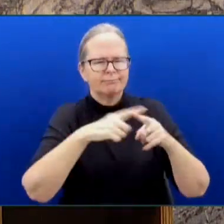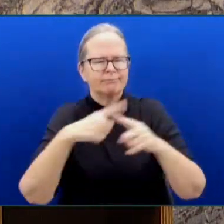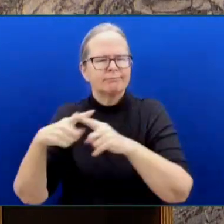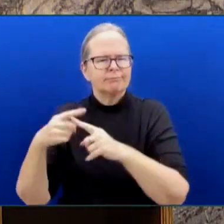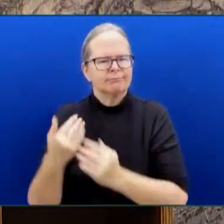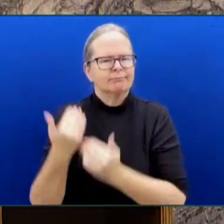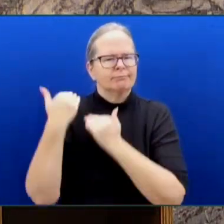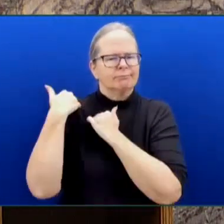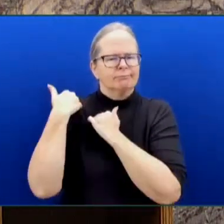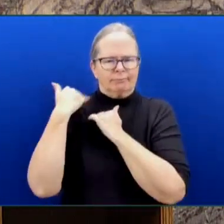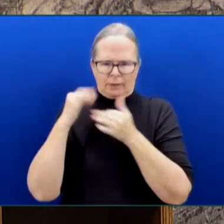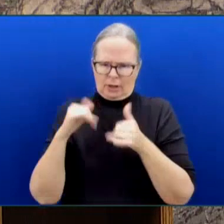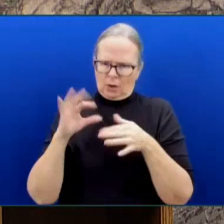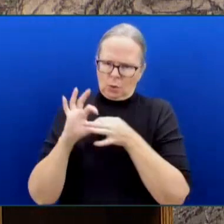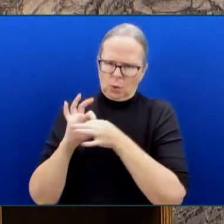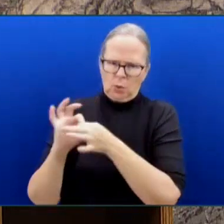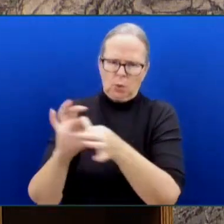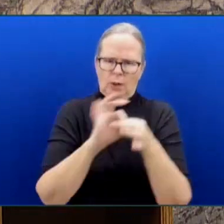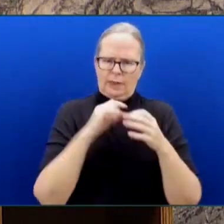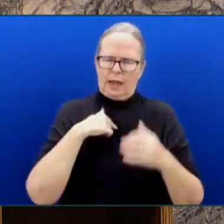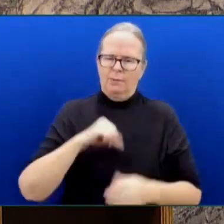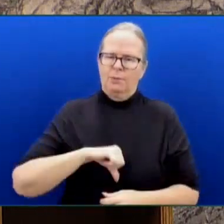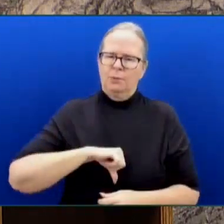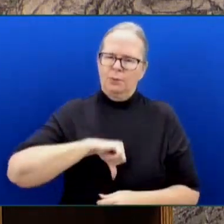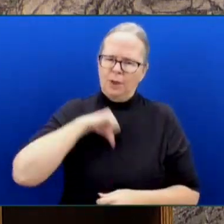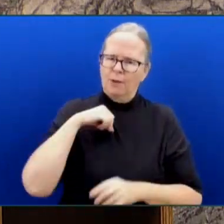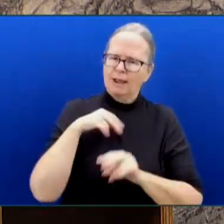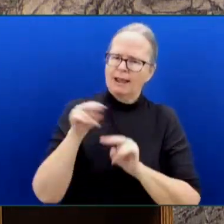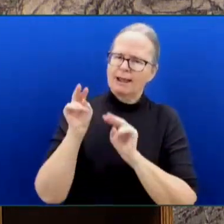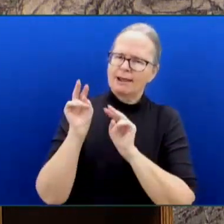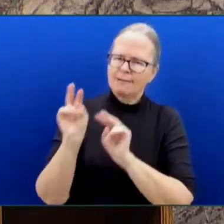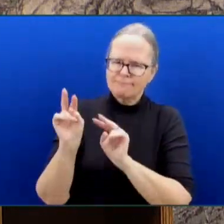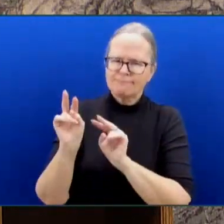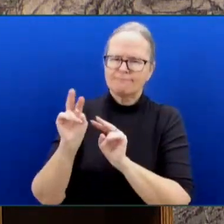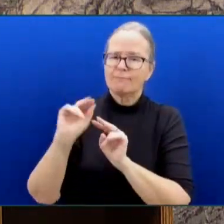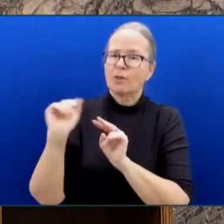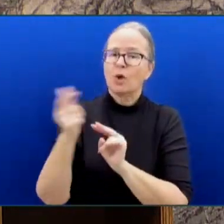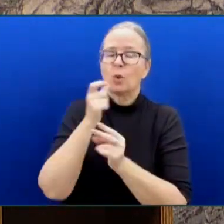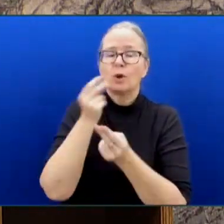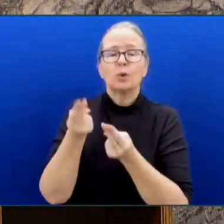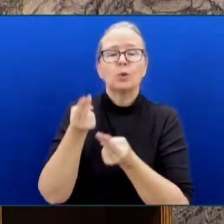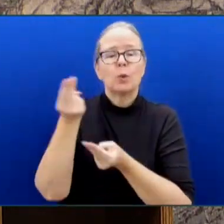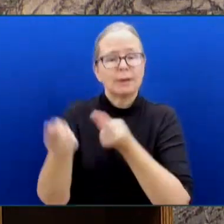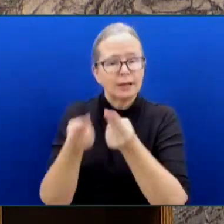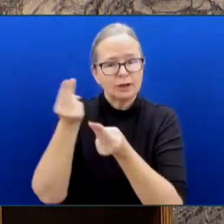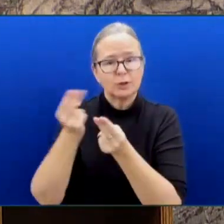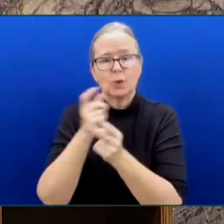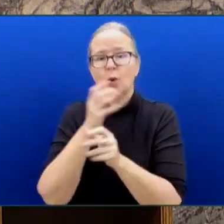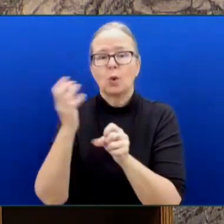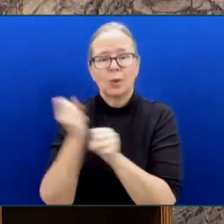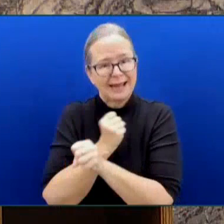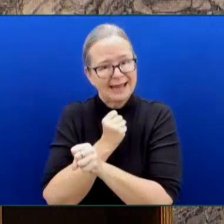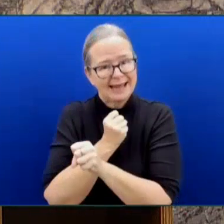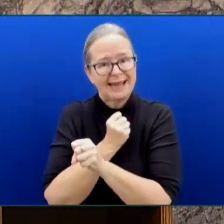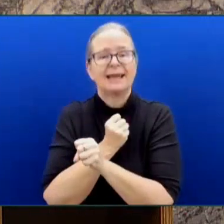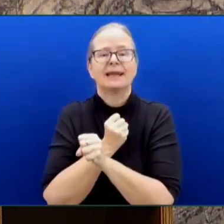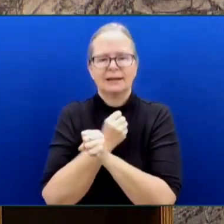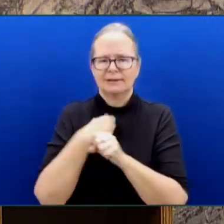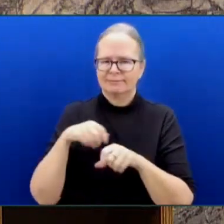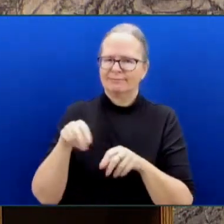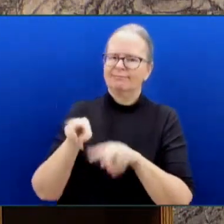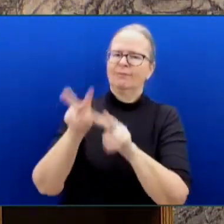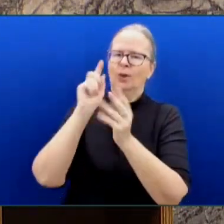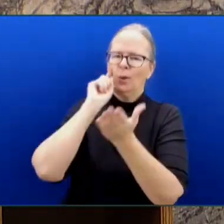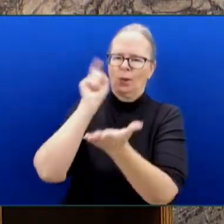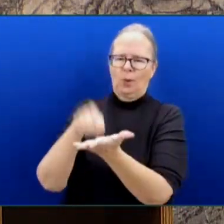of. To all the winners and nominees, you make Kelowna shine. You're not just making a difference in business, you're making Kelowna a better place